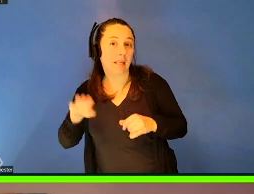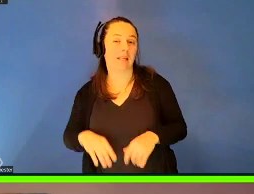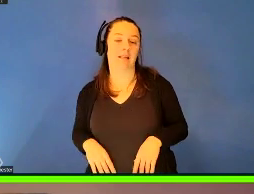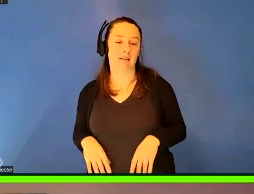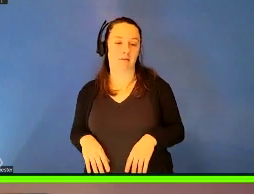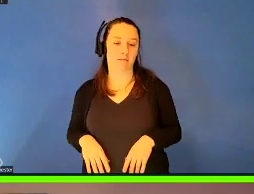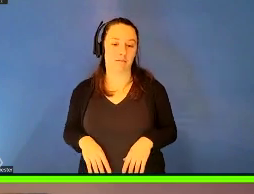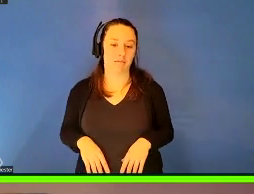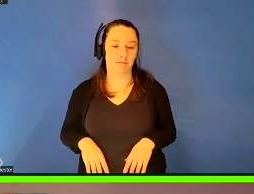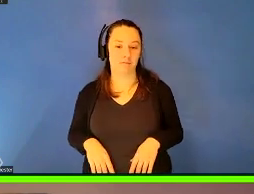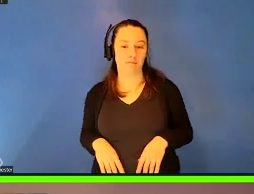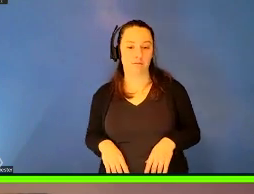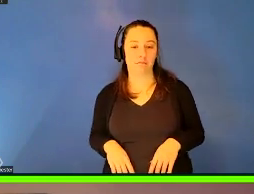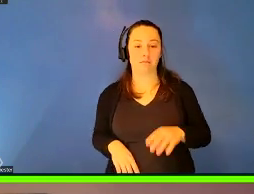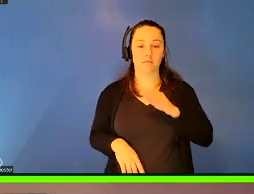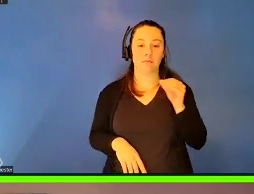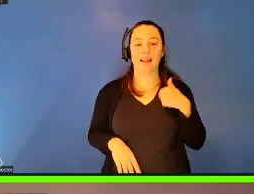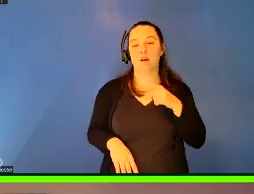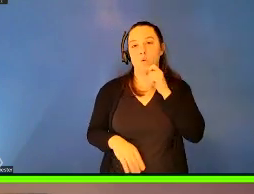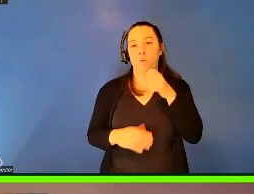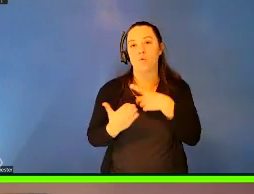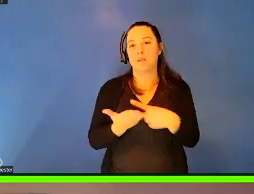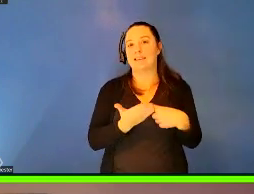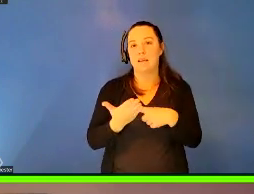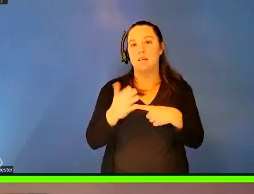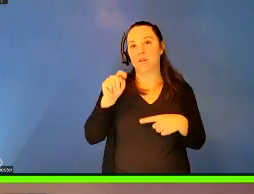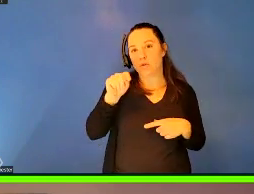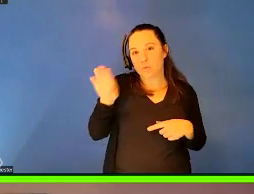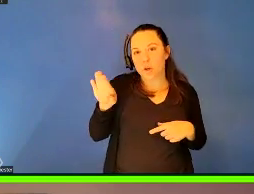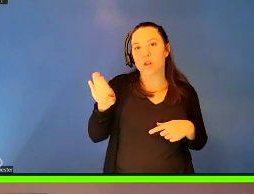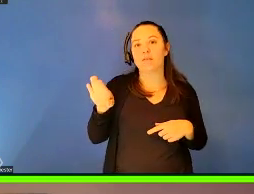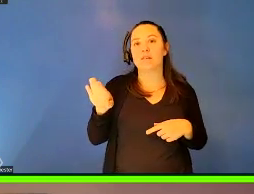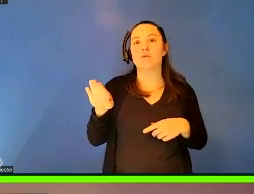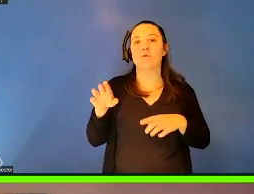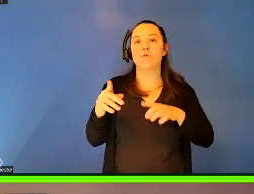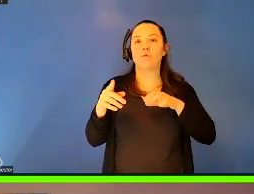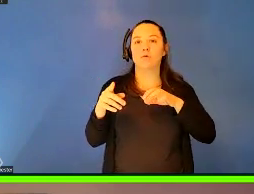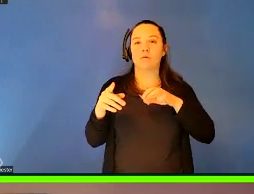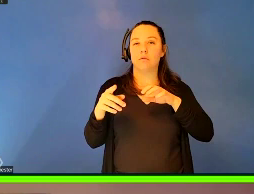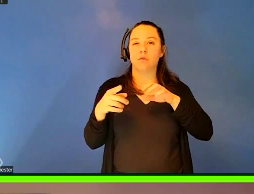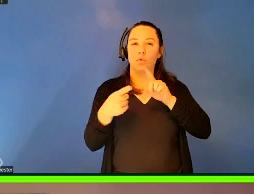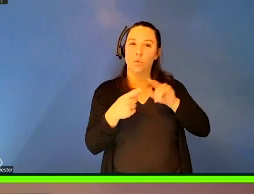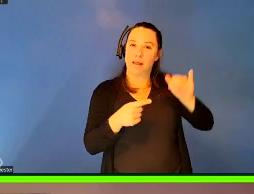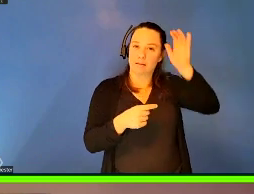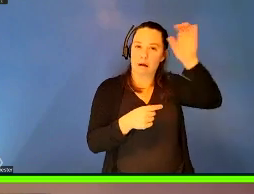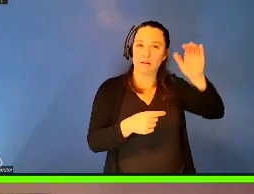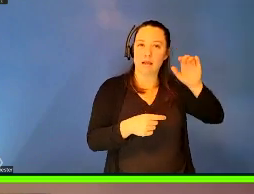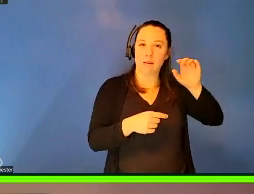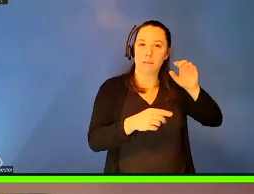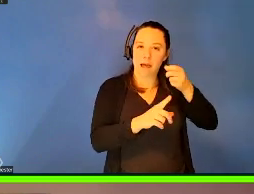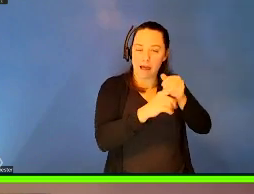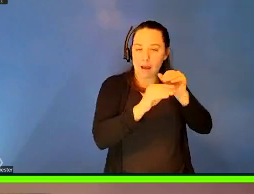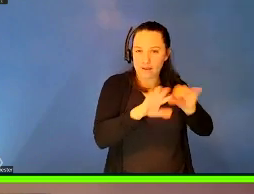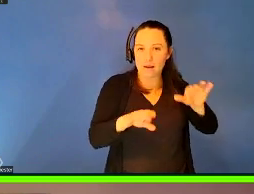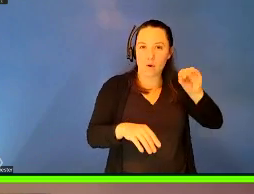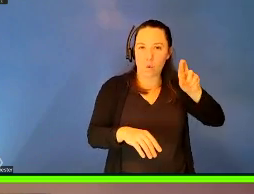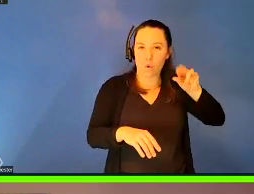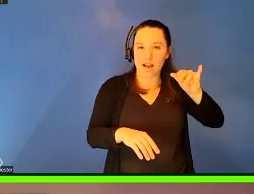you know, while I don't discuss tuberculosis in relationship to epidemic orientalism, I think that the fact that, um,